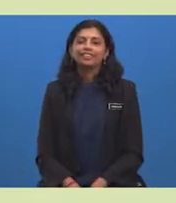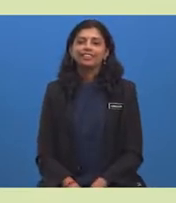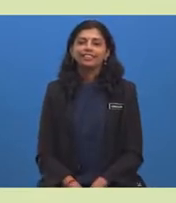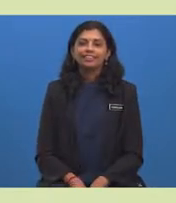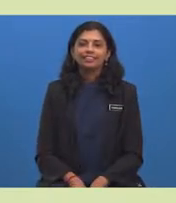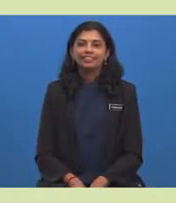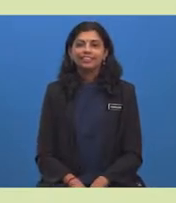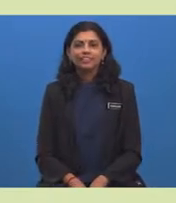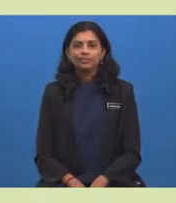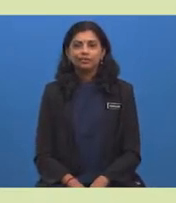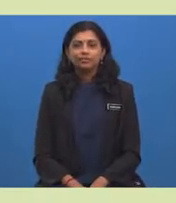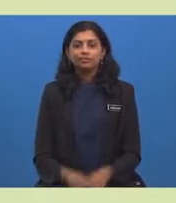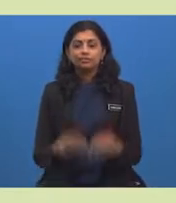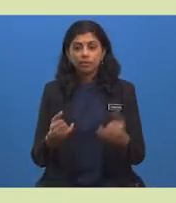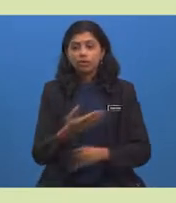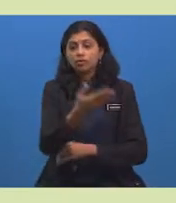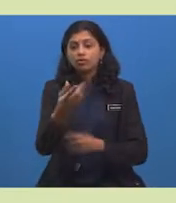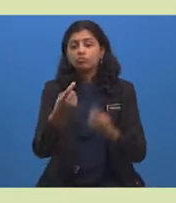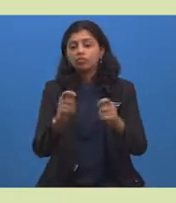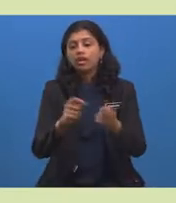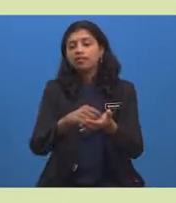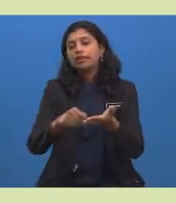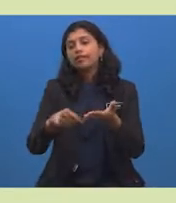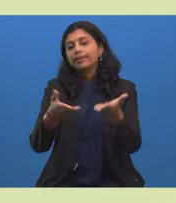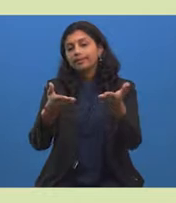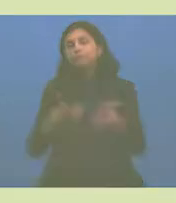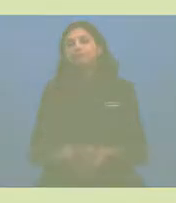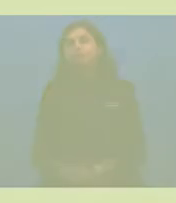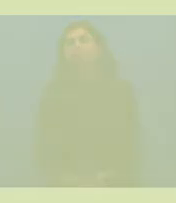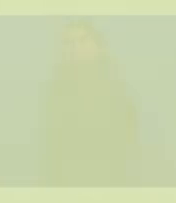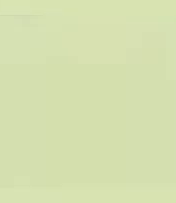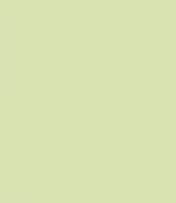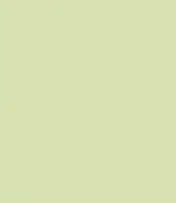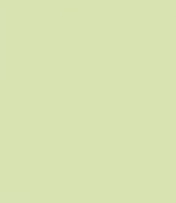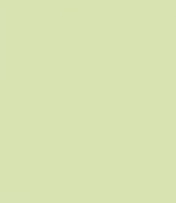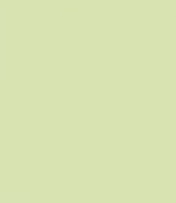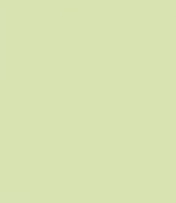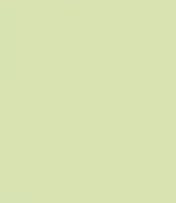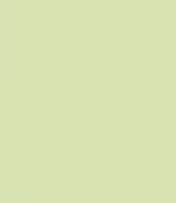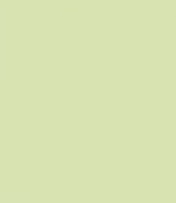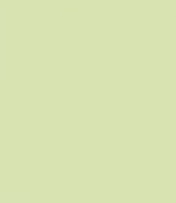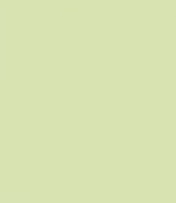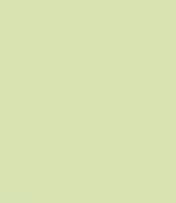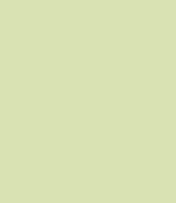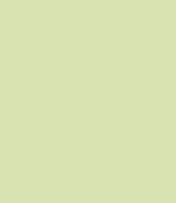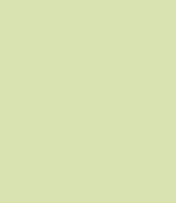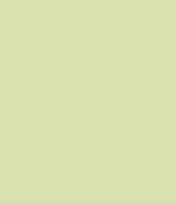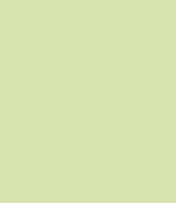postcard is done. 10. you try writing one!